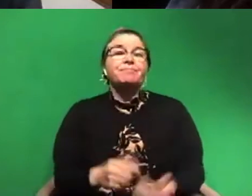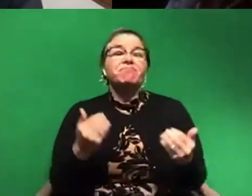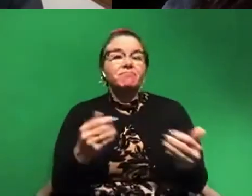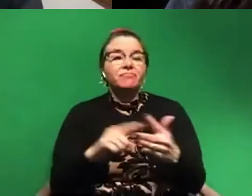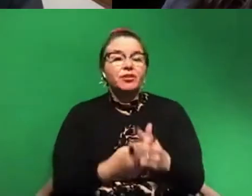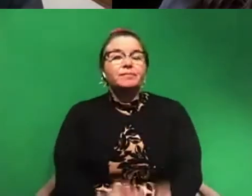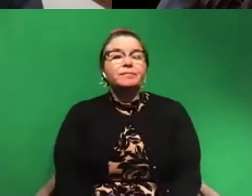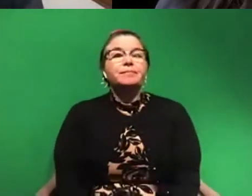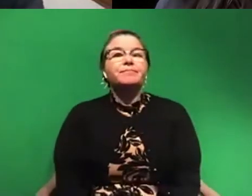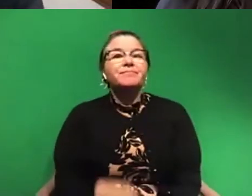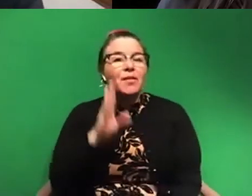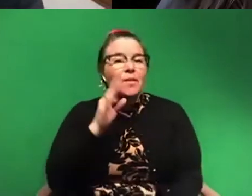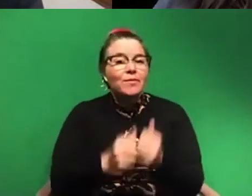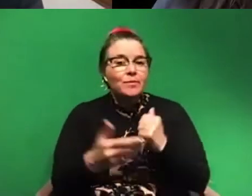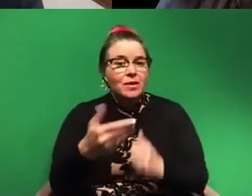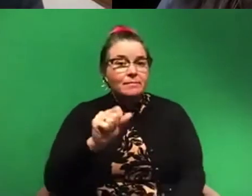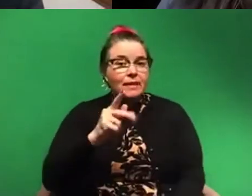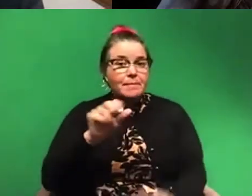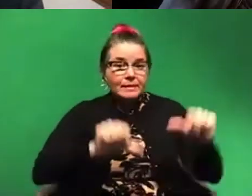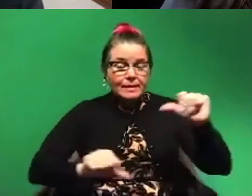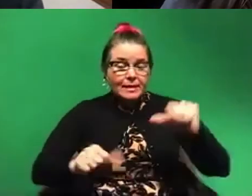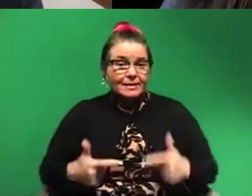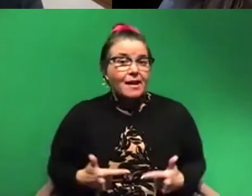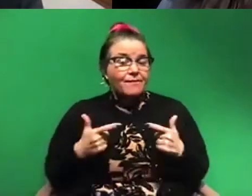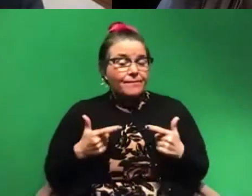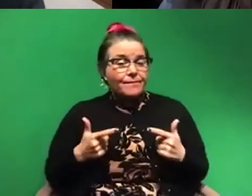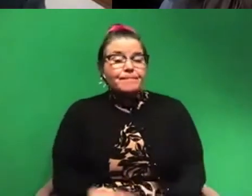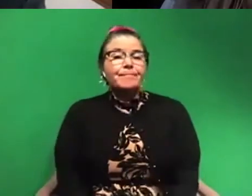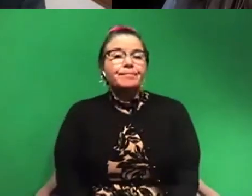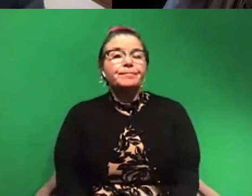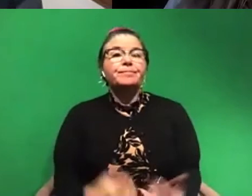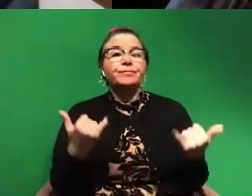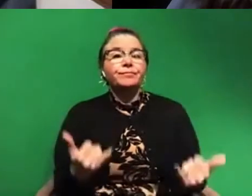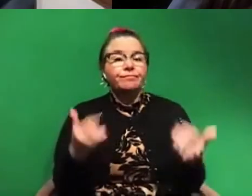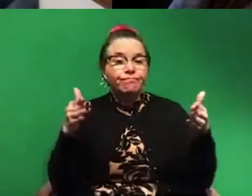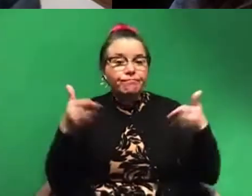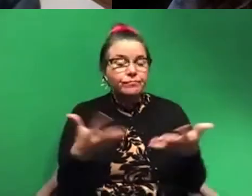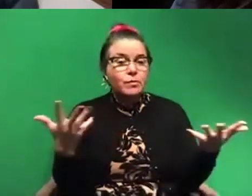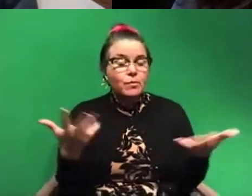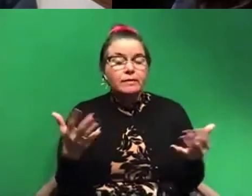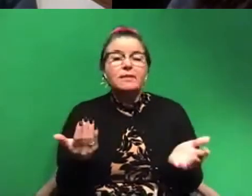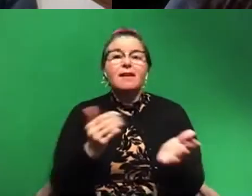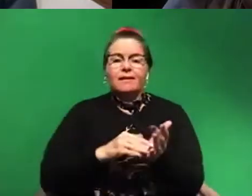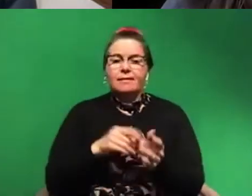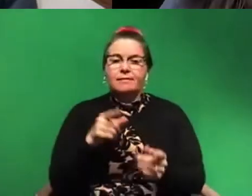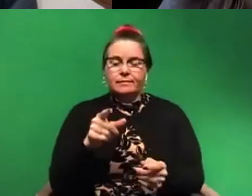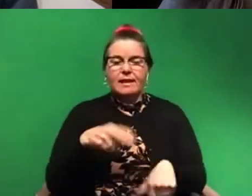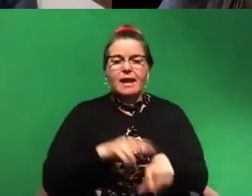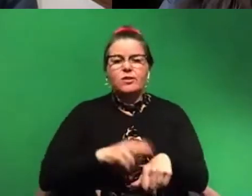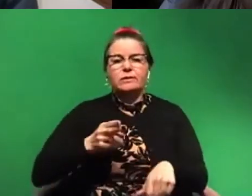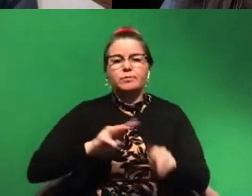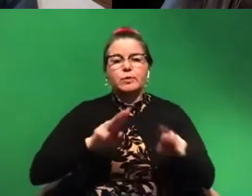Hey everybody, welcome to Skype a Scientist Live. Today we're going to be hearing again from the Natural History Museum in Los Angeles County.